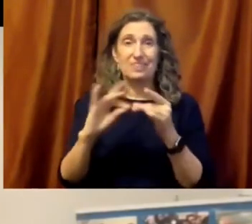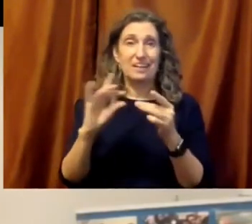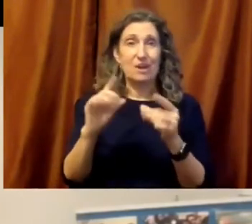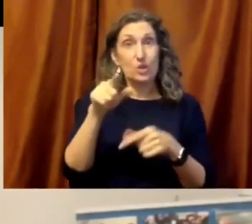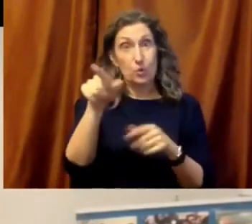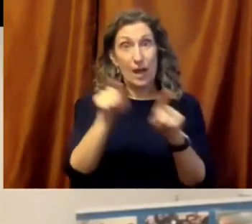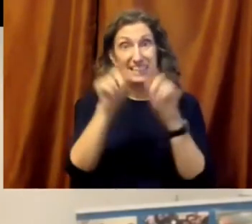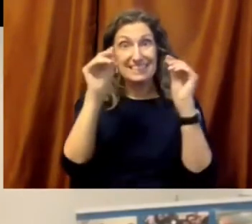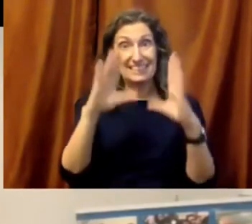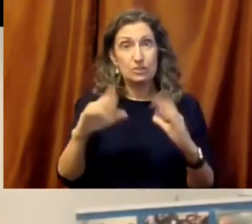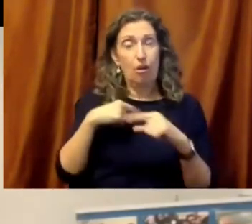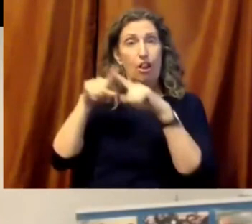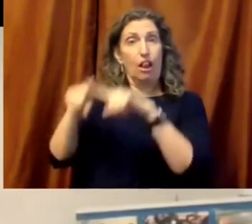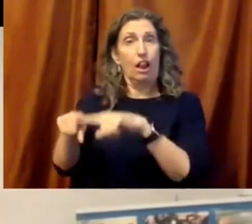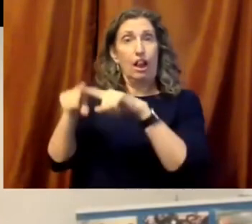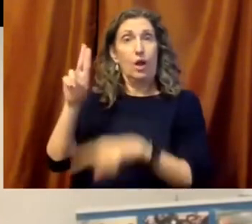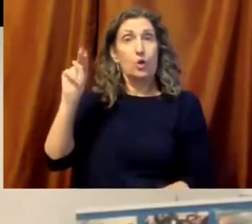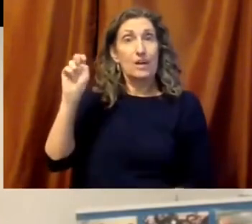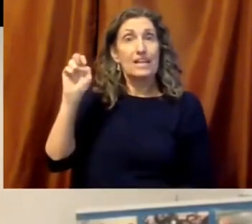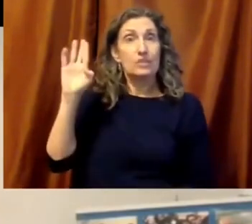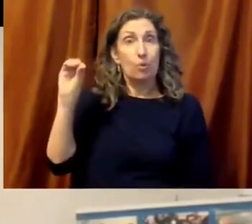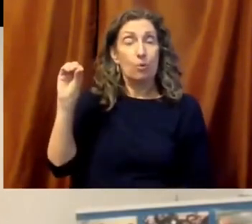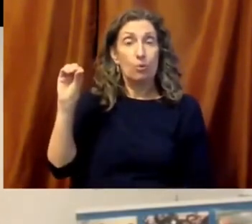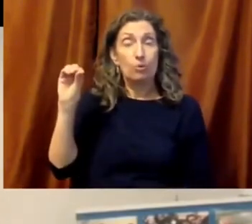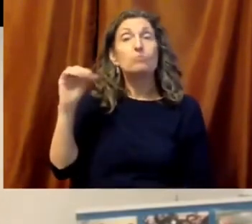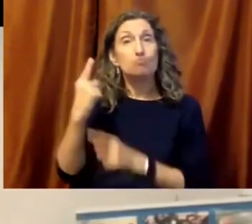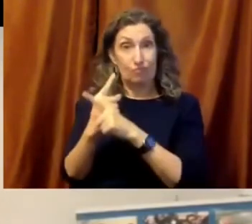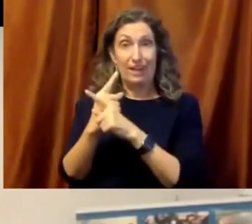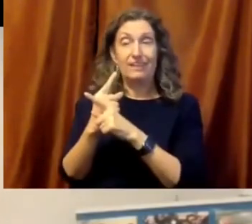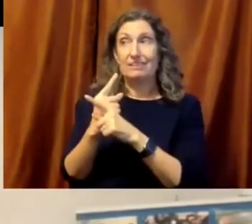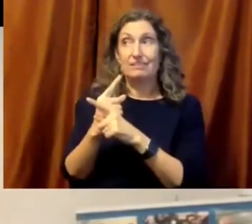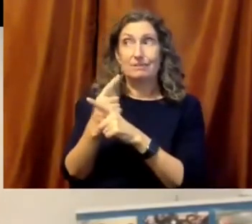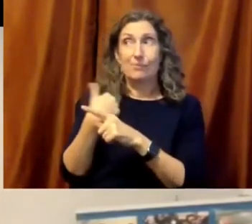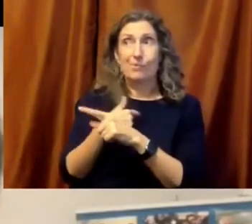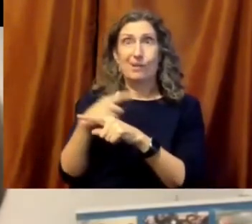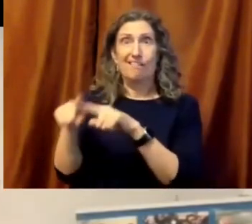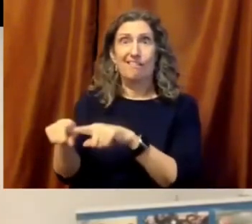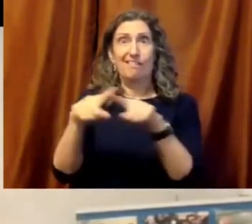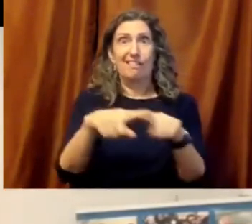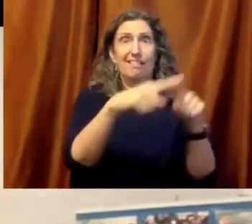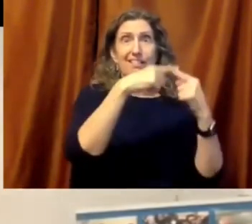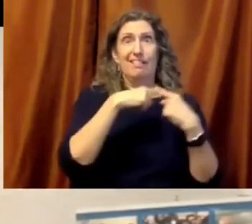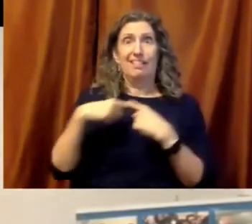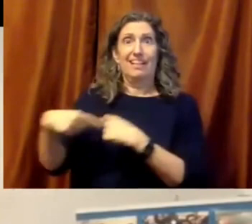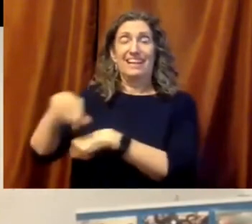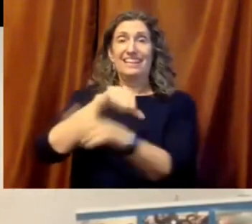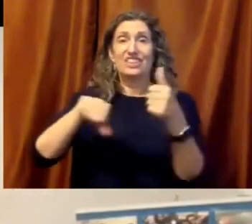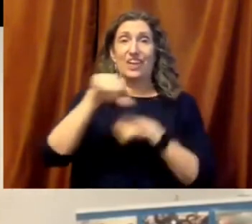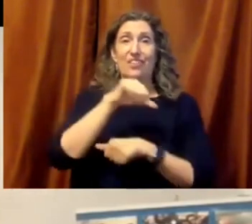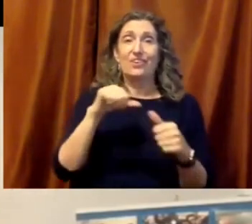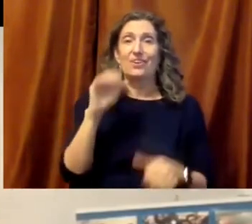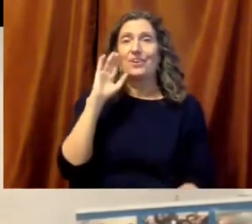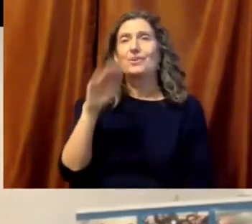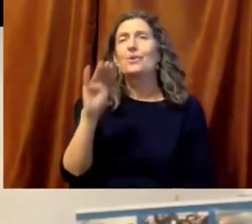as a teacher, as a leader, need UNESCO, but also, we need each other, this idea of the